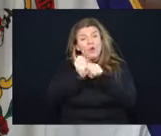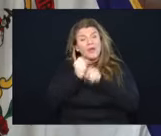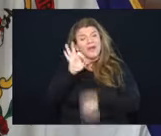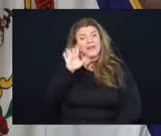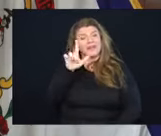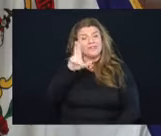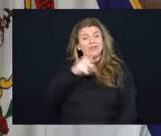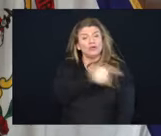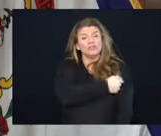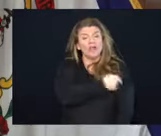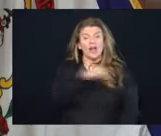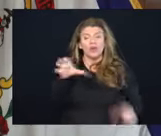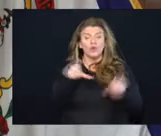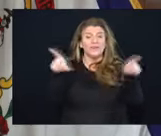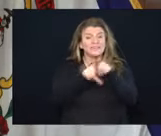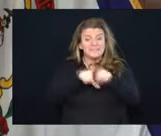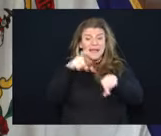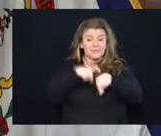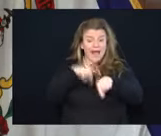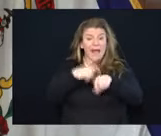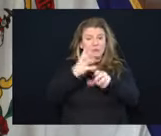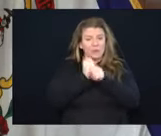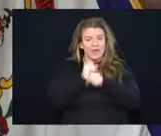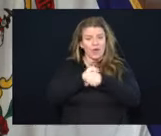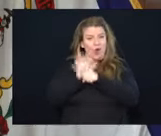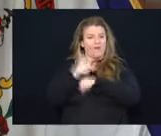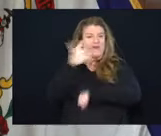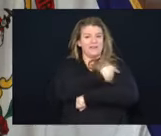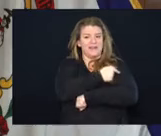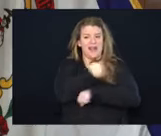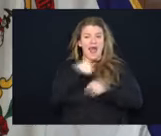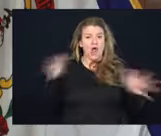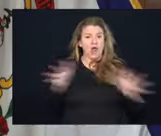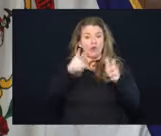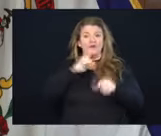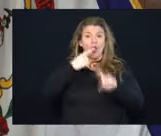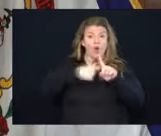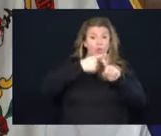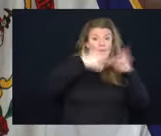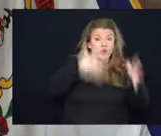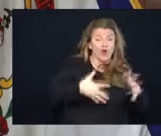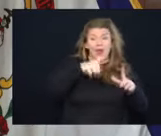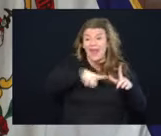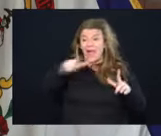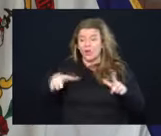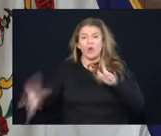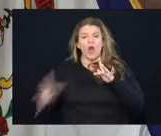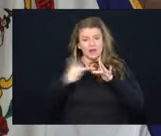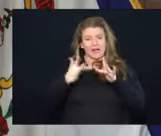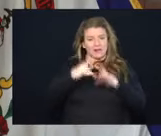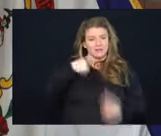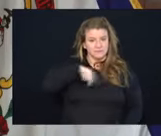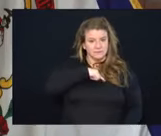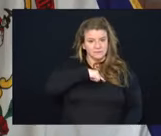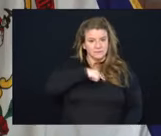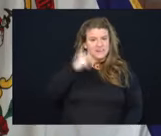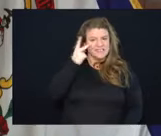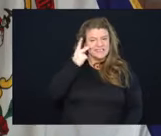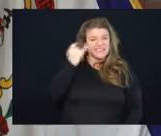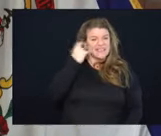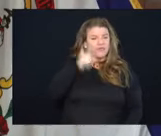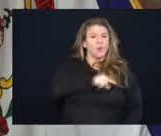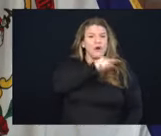do it at the same time you take the COVID vaccine. I encourage you if you're a renter or a landlord to contact us and see if you